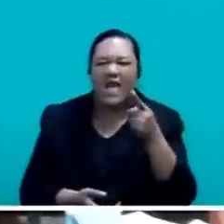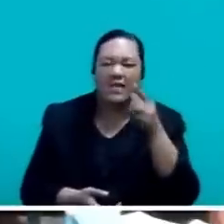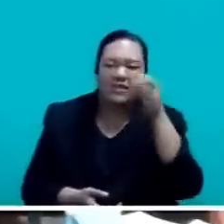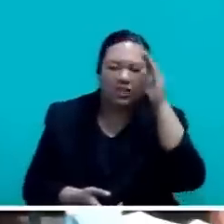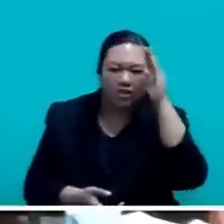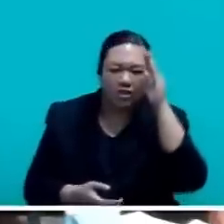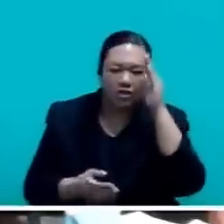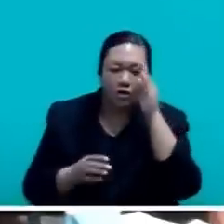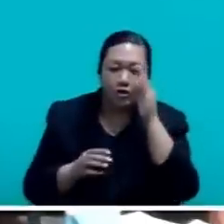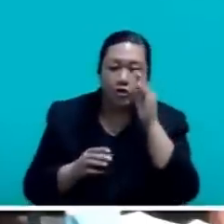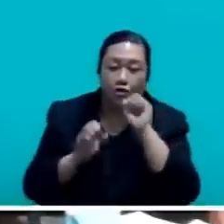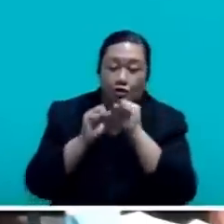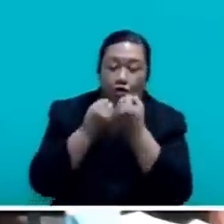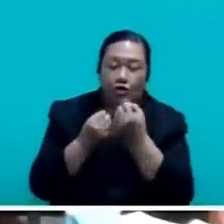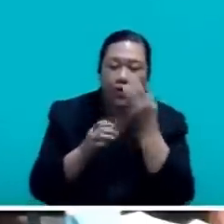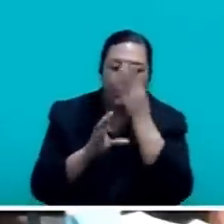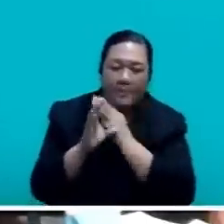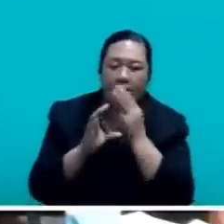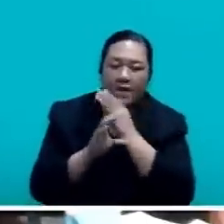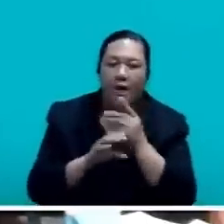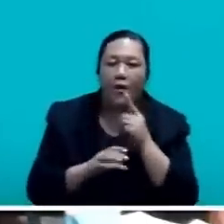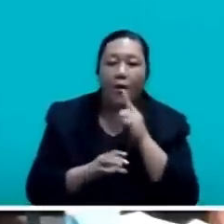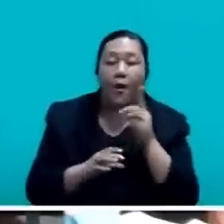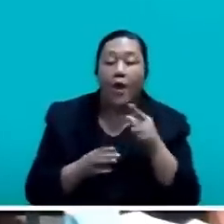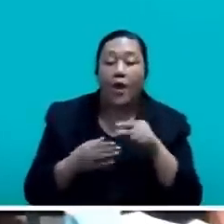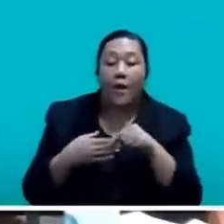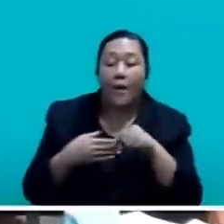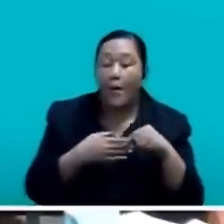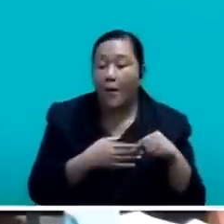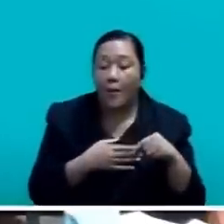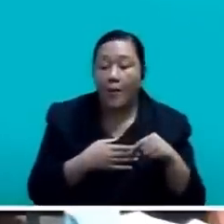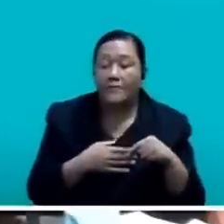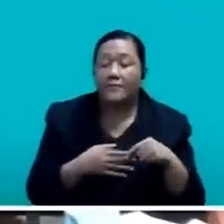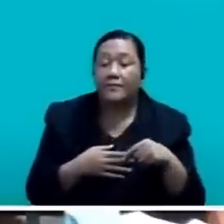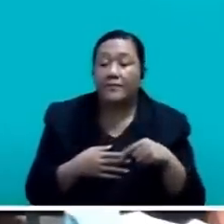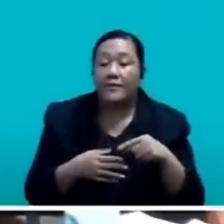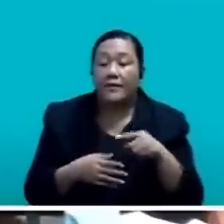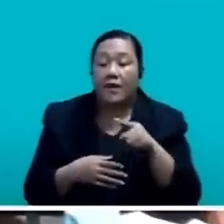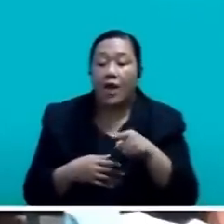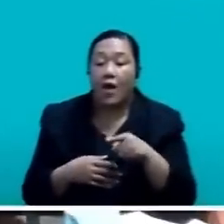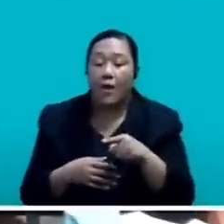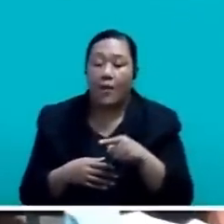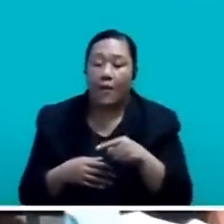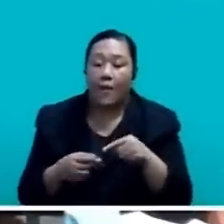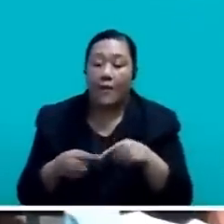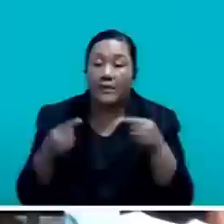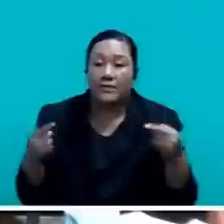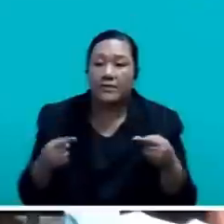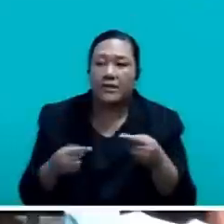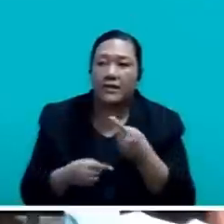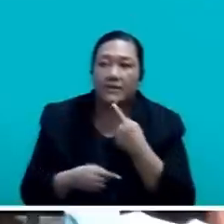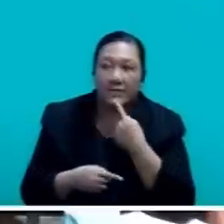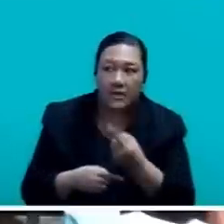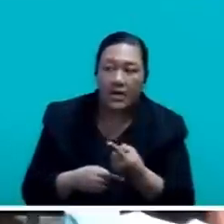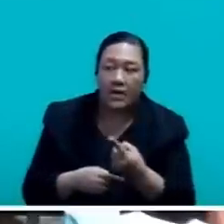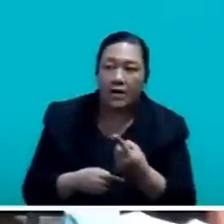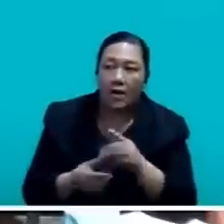when the Honourable Leader of Opposition labelled us on Monday as